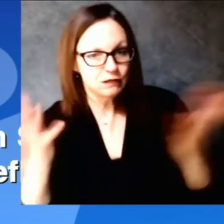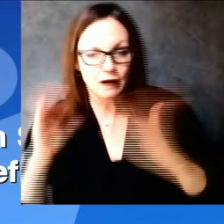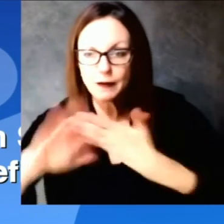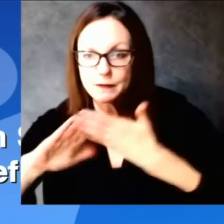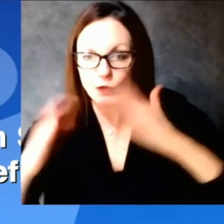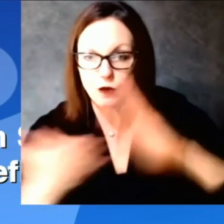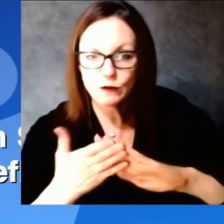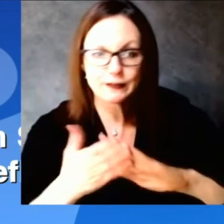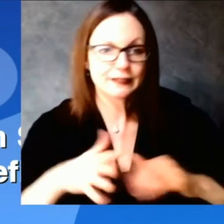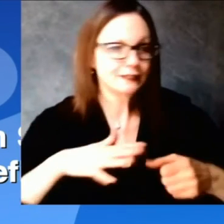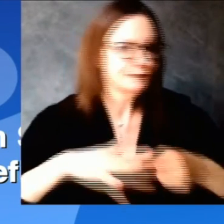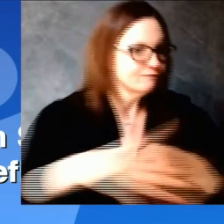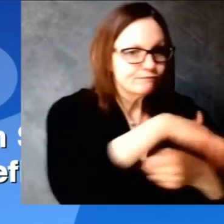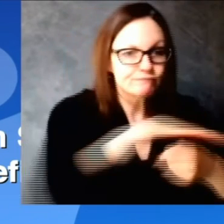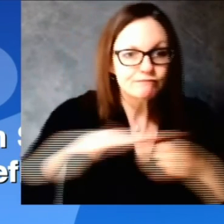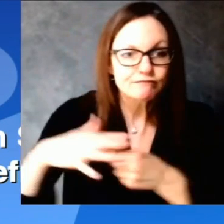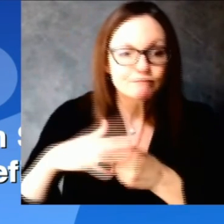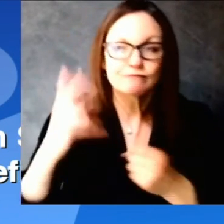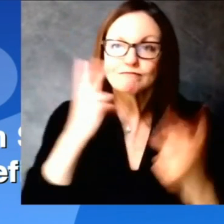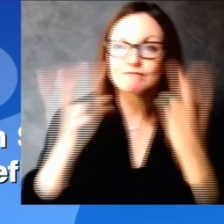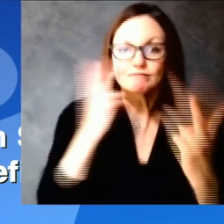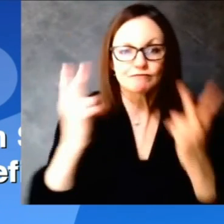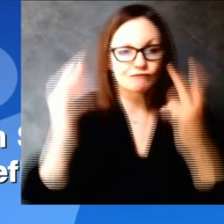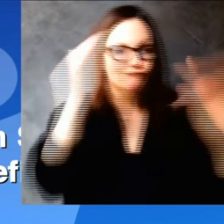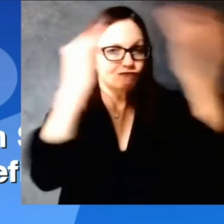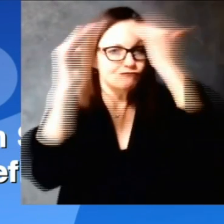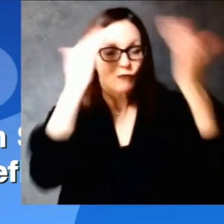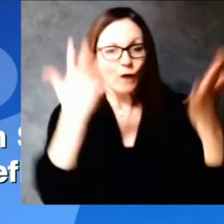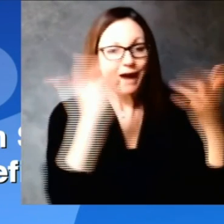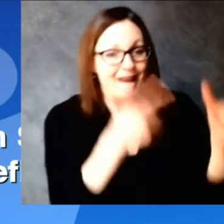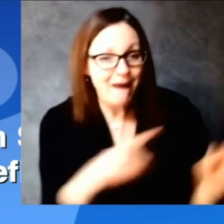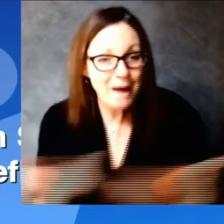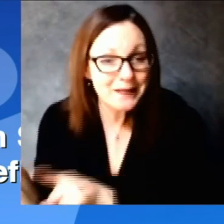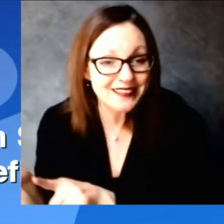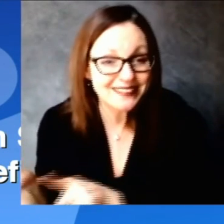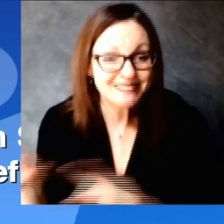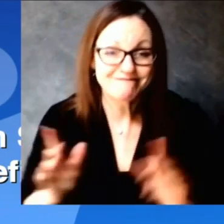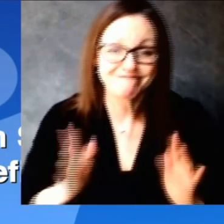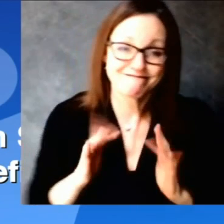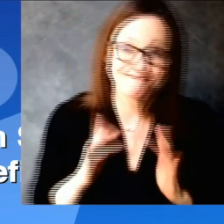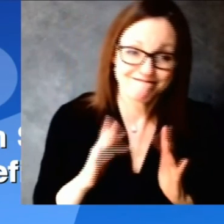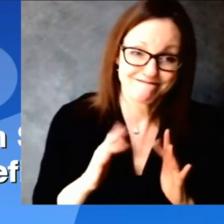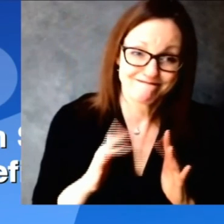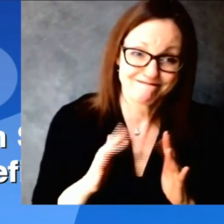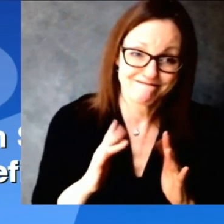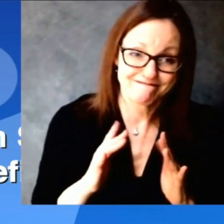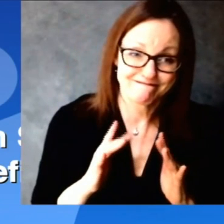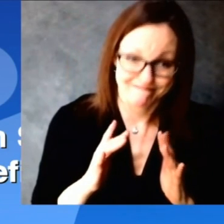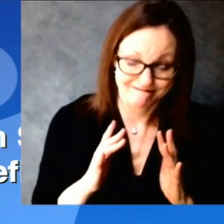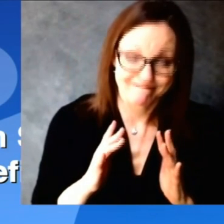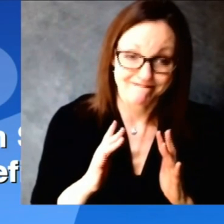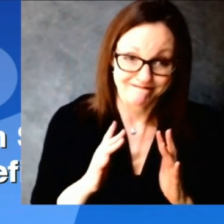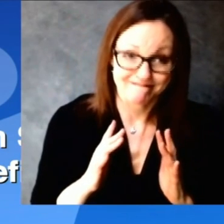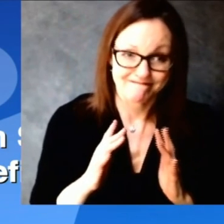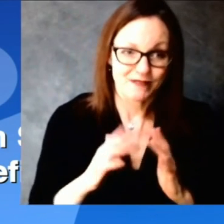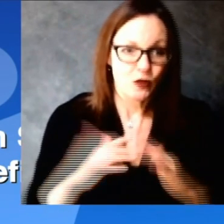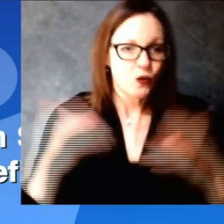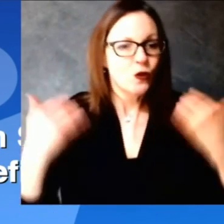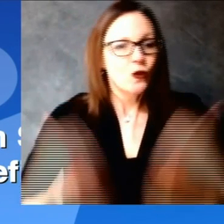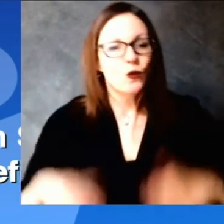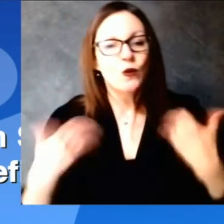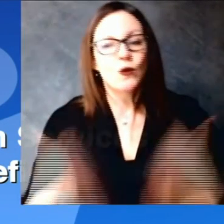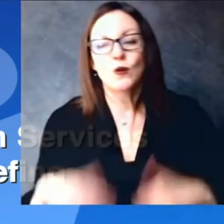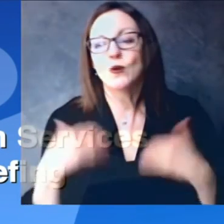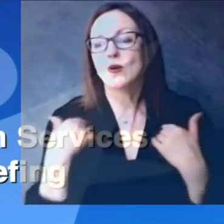a team of people to make these briefings possible so as we mark 100 we want to acknowledge their hard work and say thank you